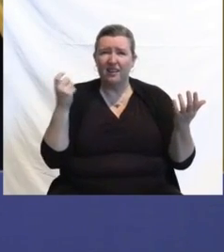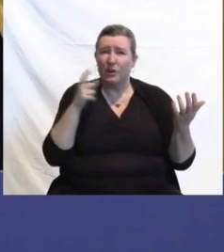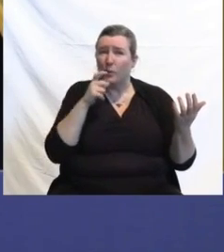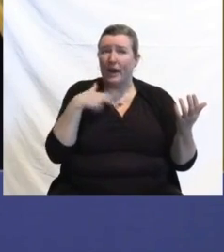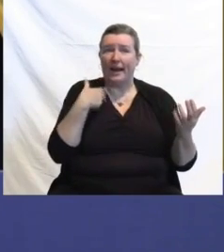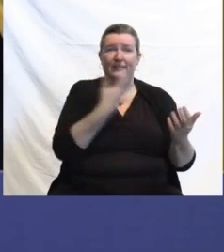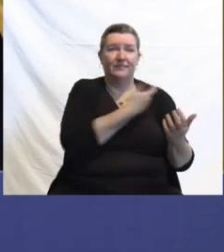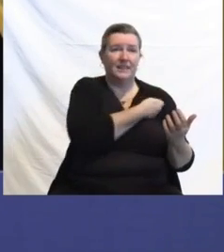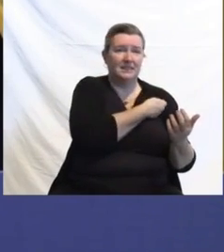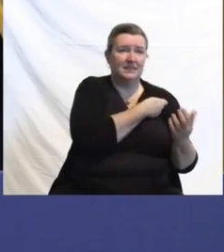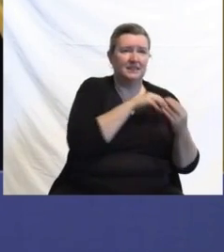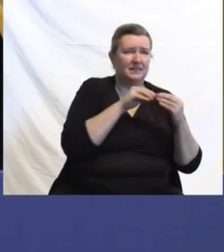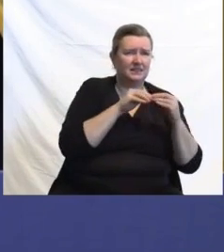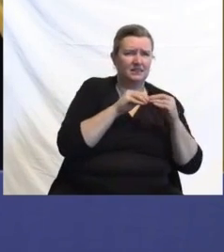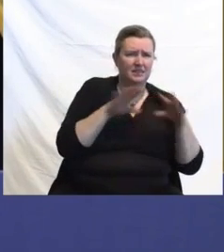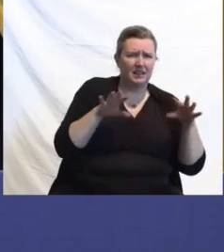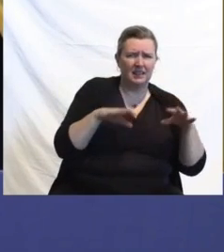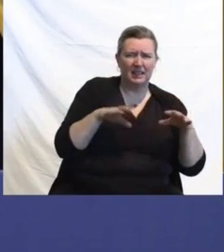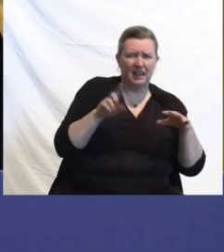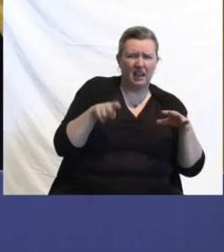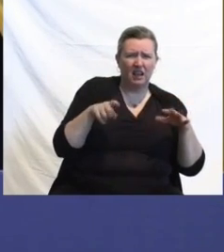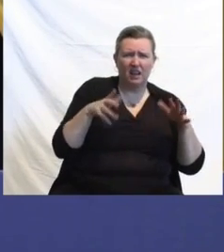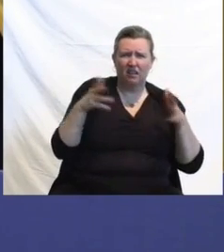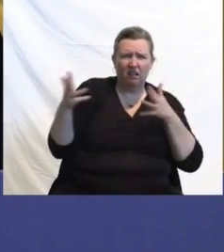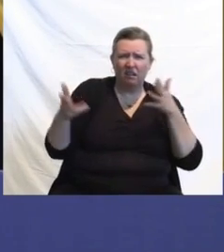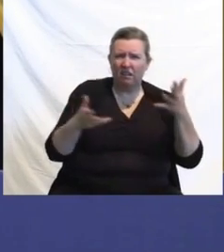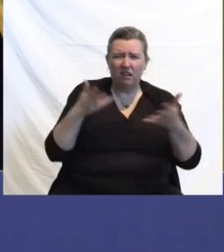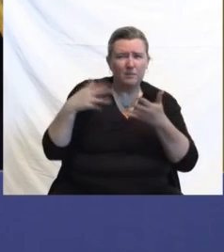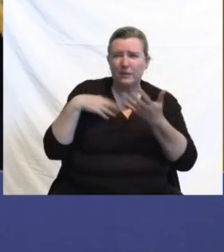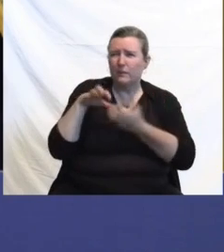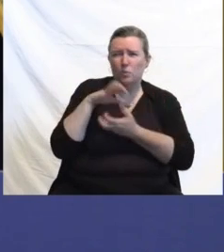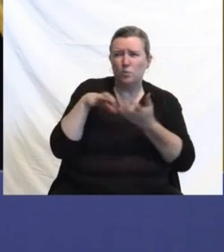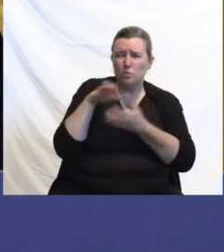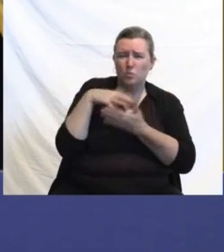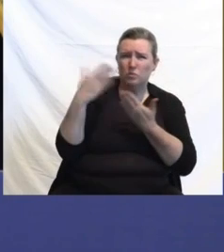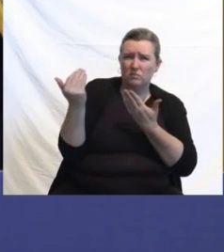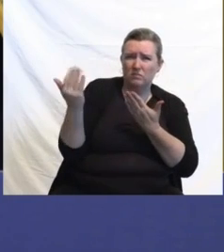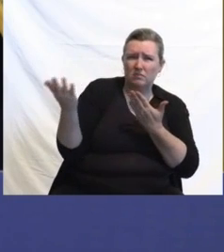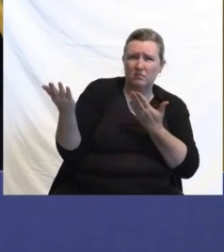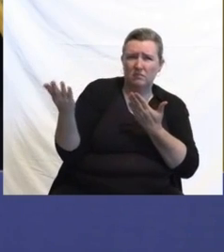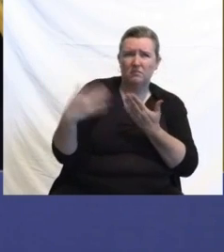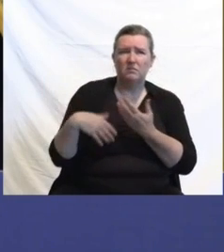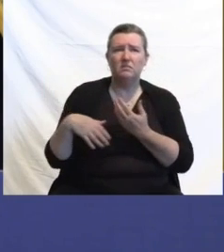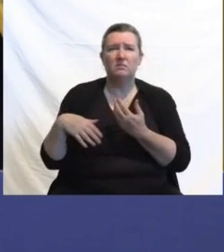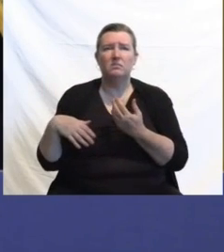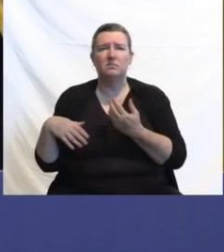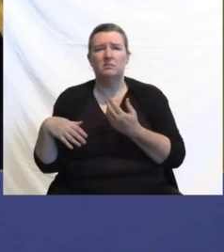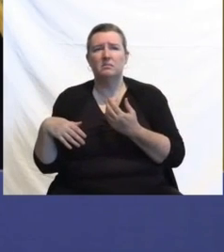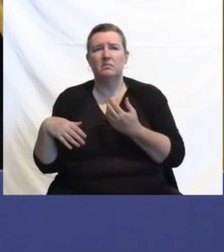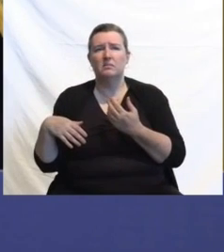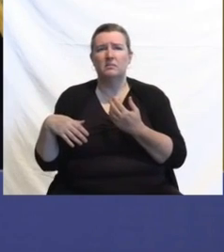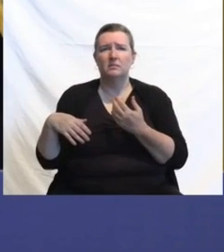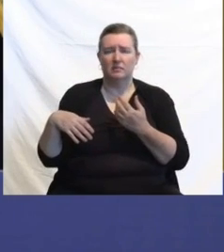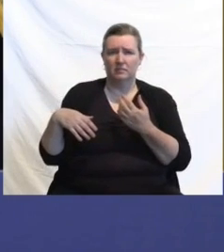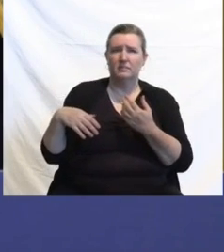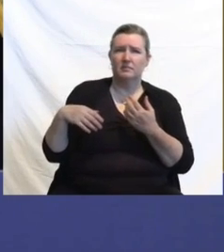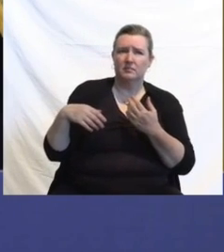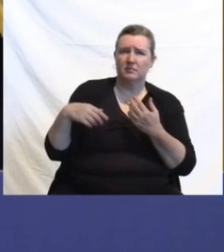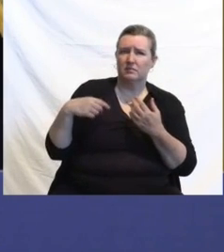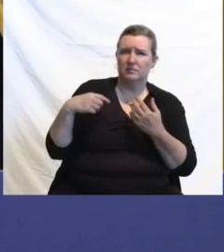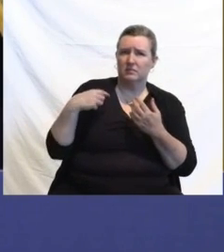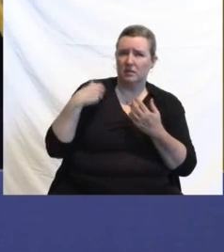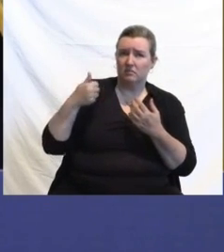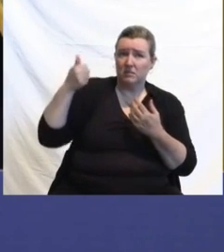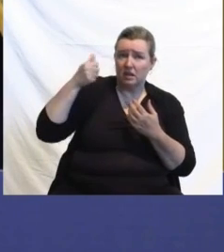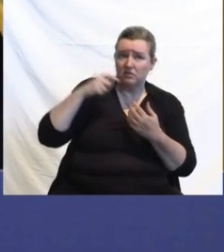Commissioner, you don't seem as concerned about a post-Thanksgiving surge in cases this year. Why is that? Can people have a normal Thanksgiving this